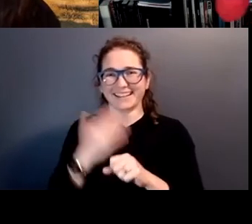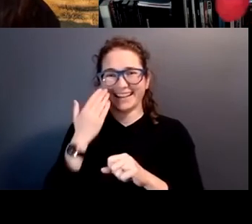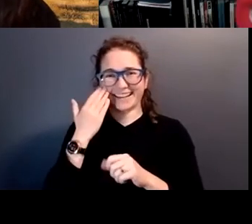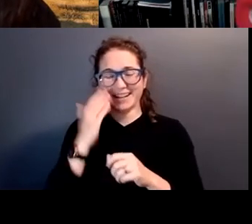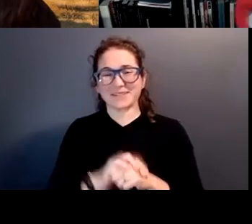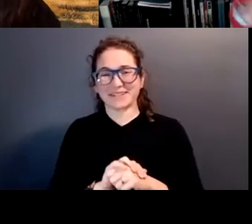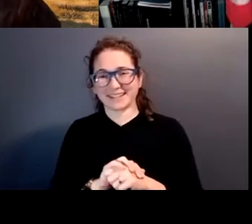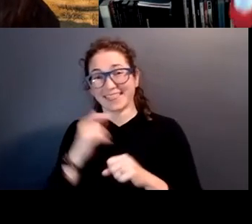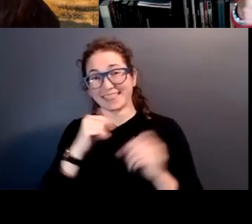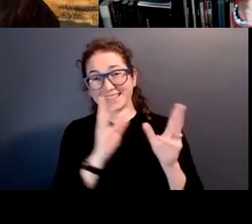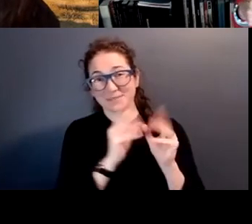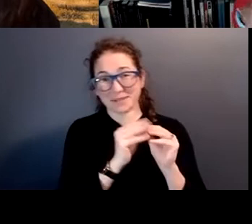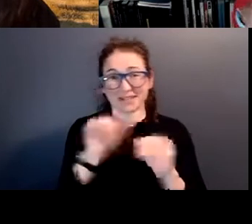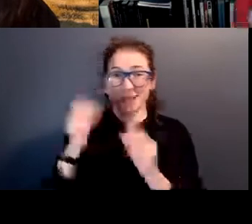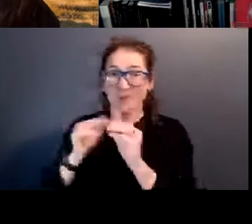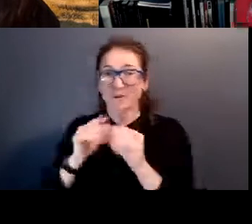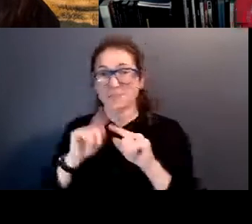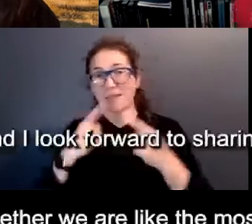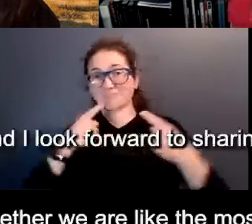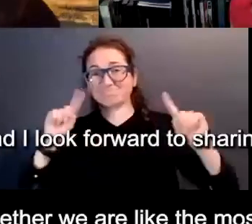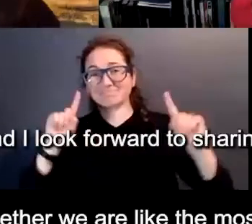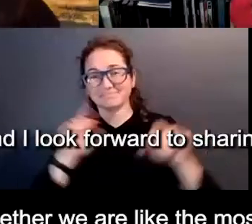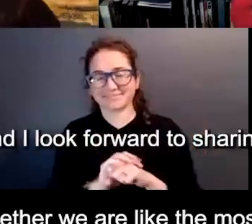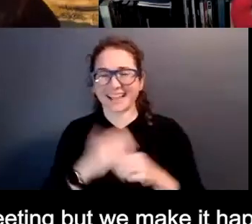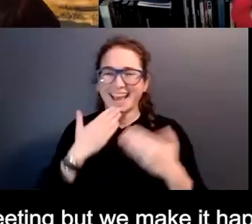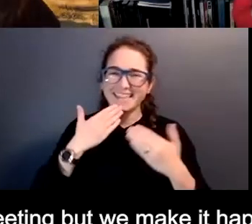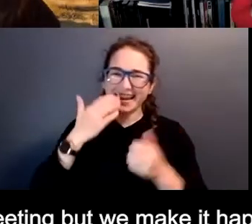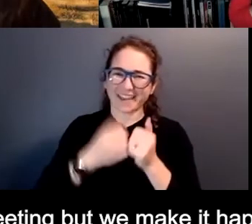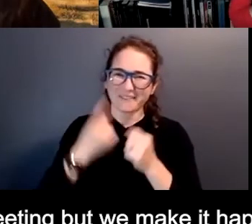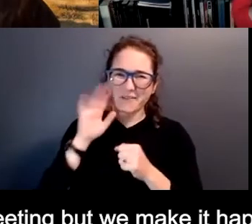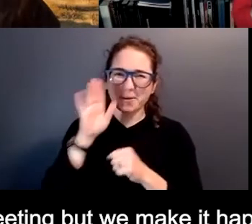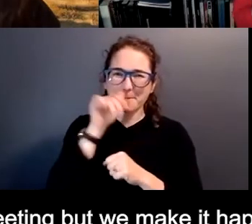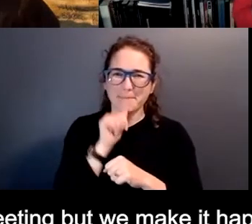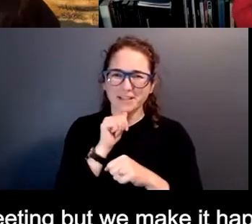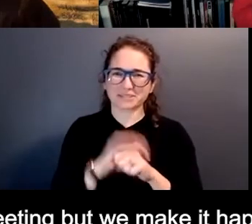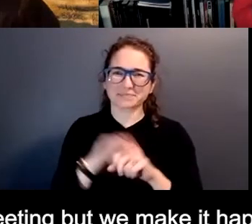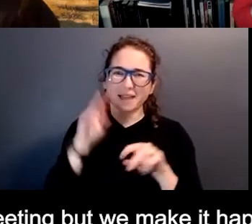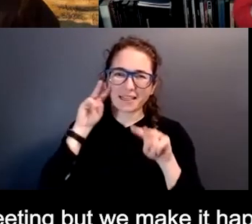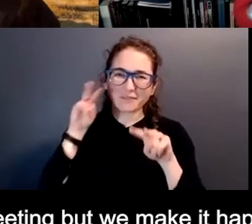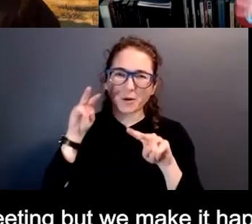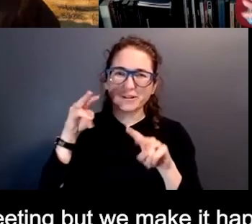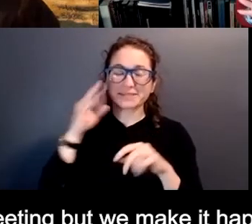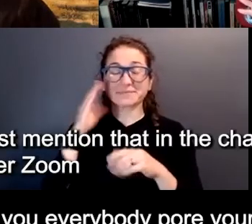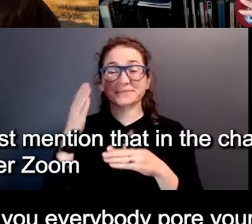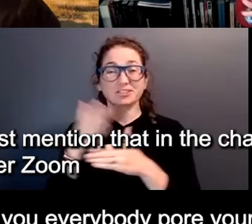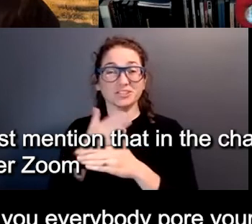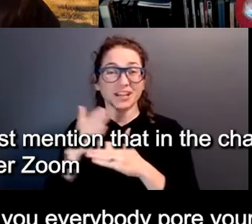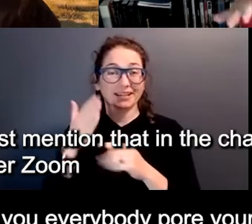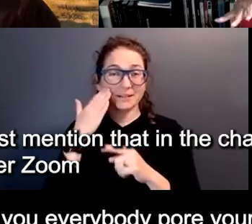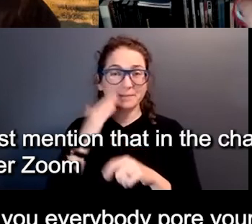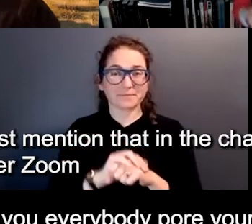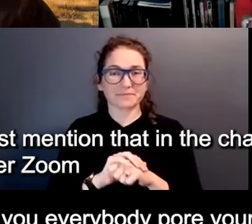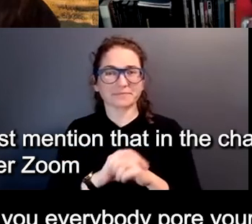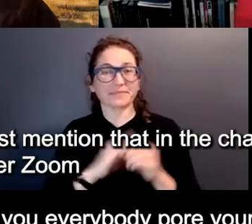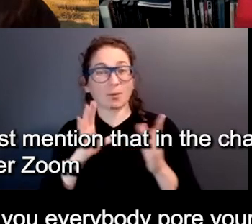to this meeting, but we make it happen. And I, and I thank you everyone for your patience. And I look forward to, to sharing. Somebody just